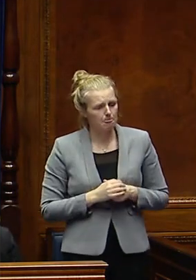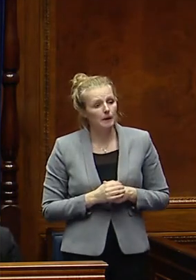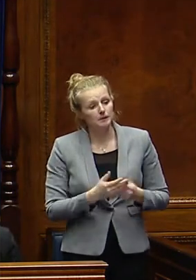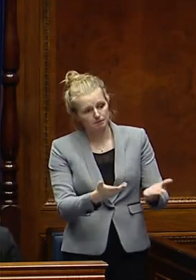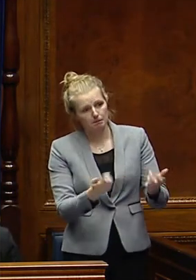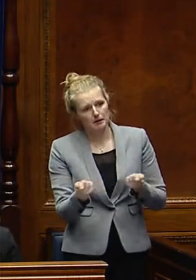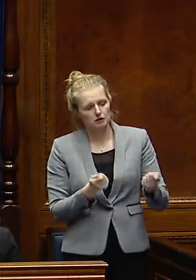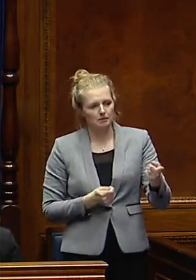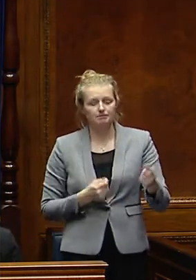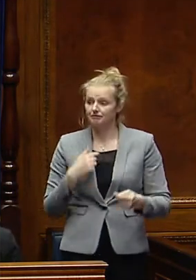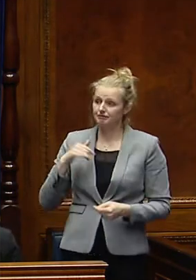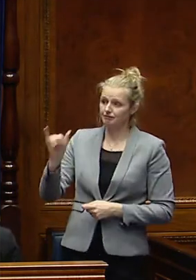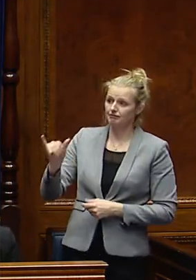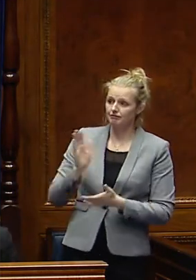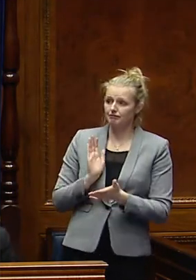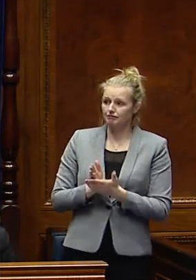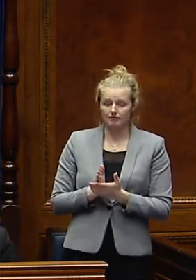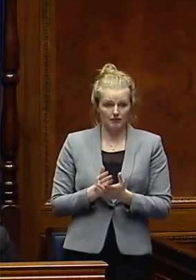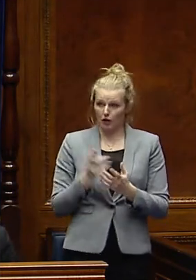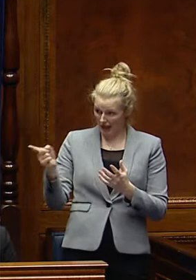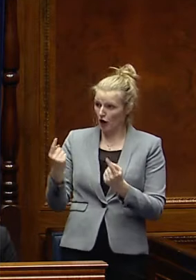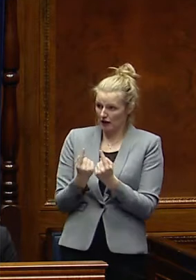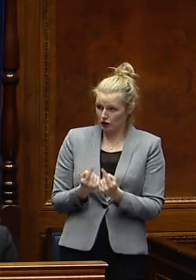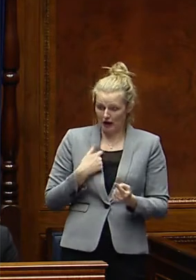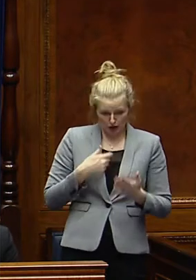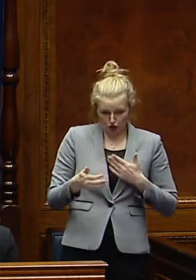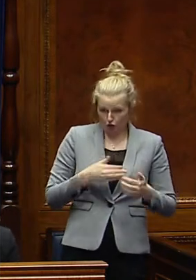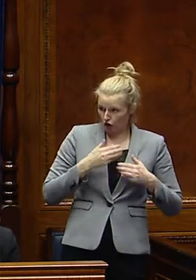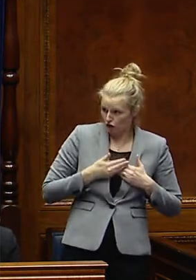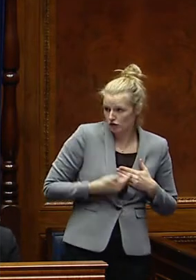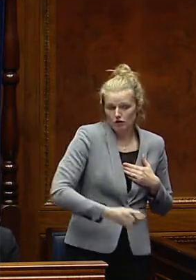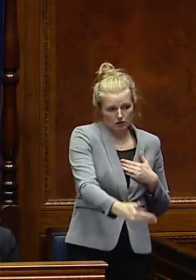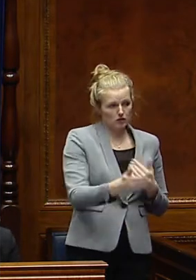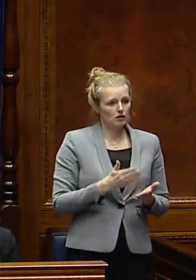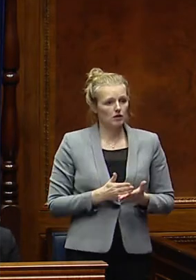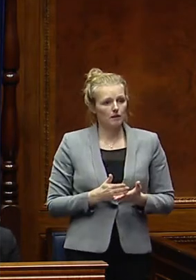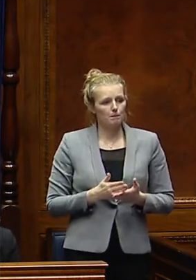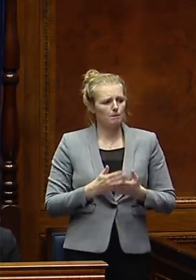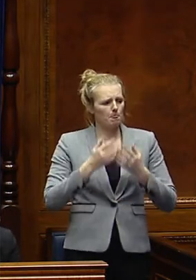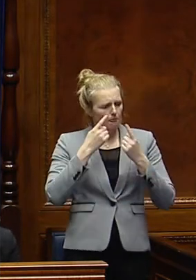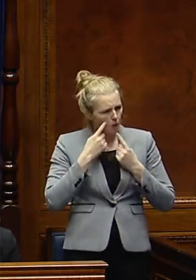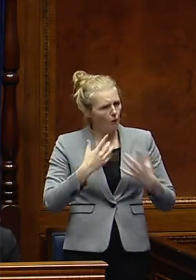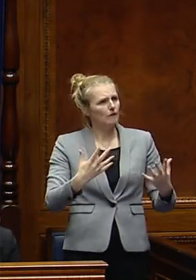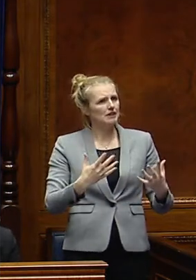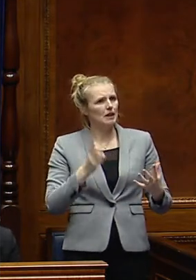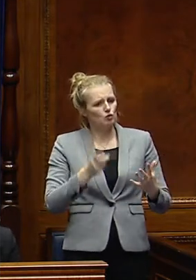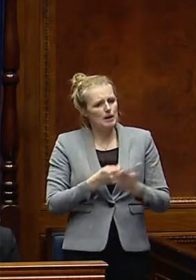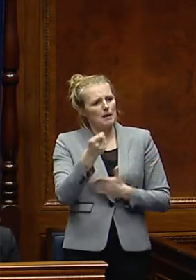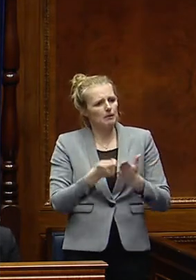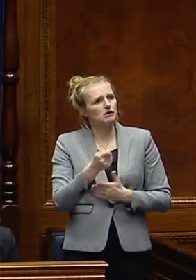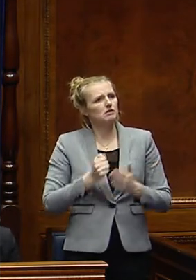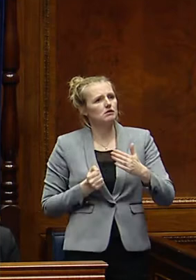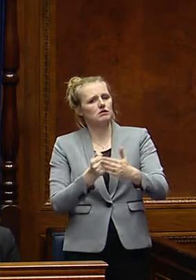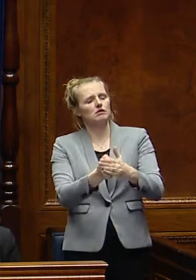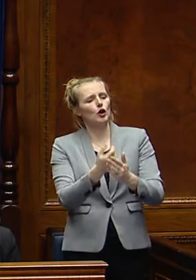Yip. I think, yes, there are the issues that I'm going to be looking at over the coming weeks. Obviously, there are repayments up to 12 months in